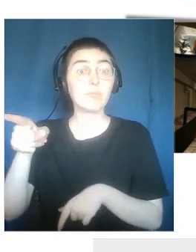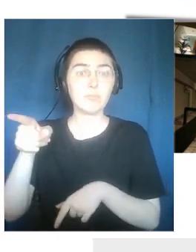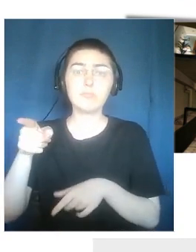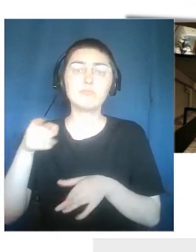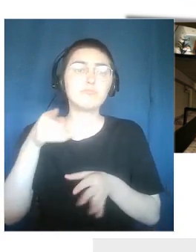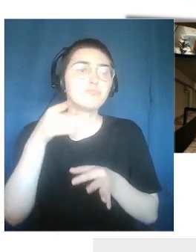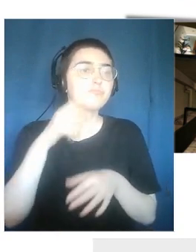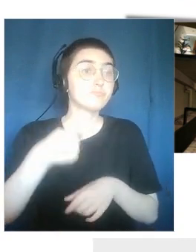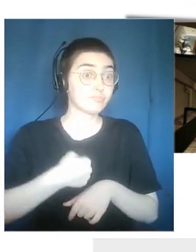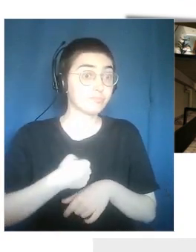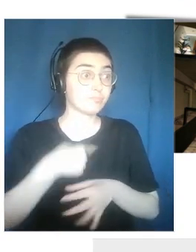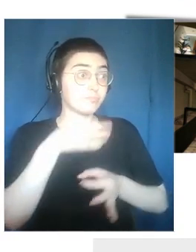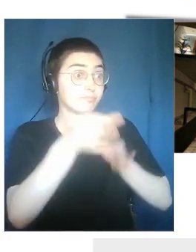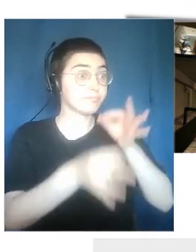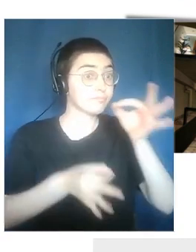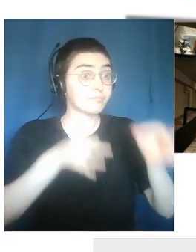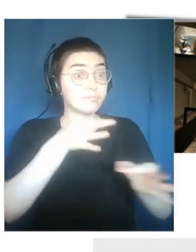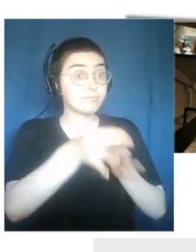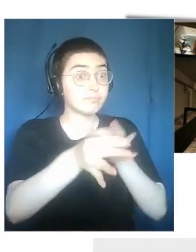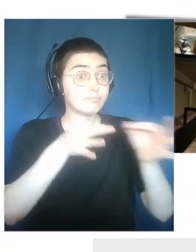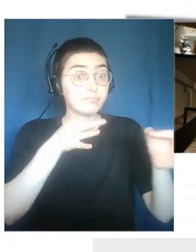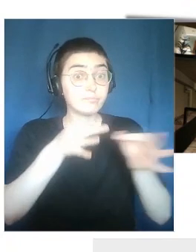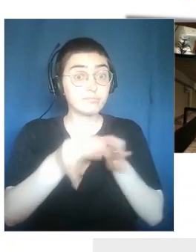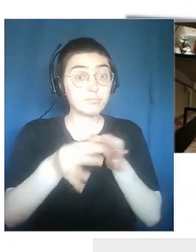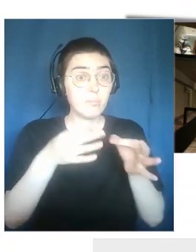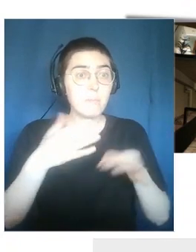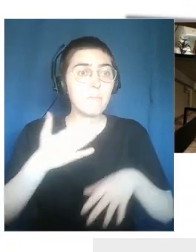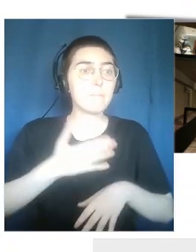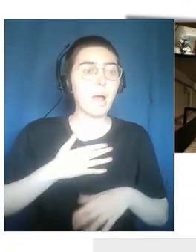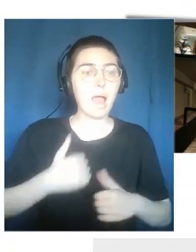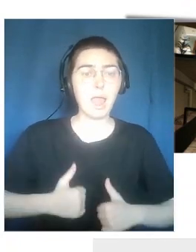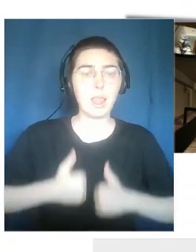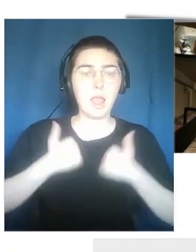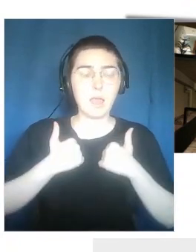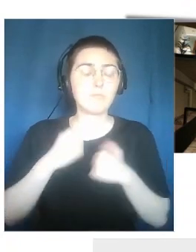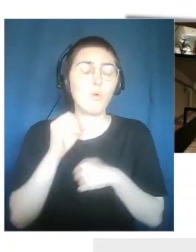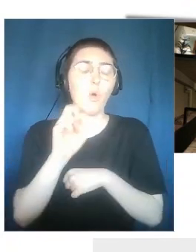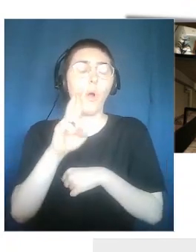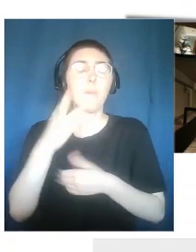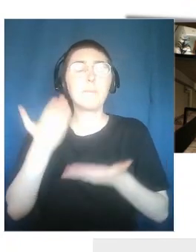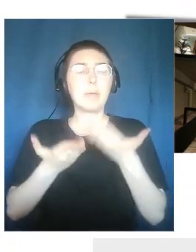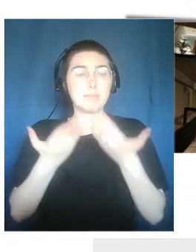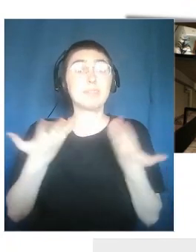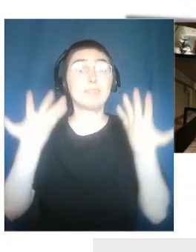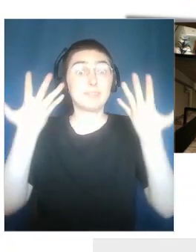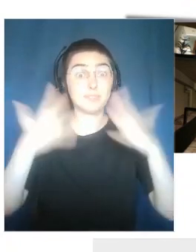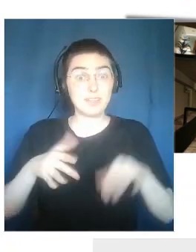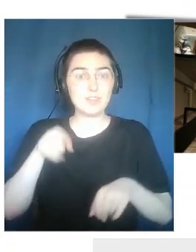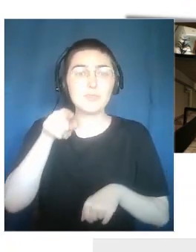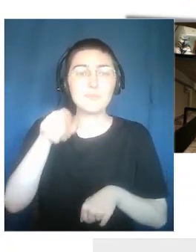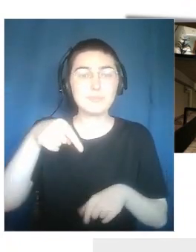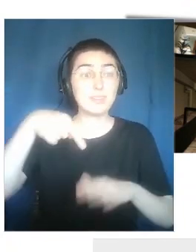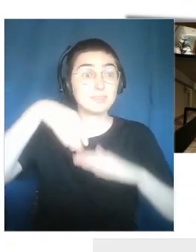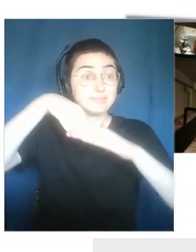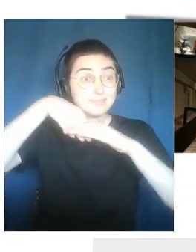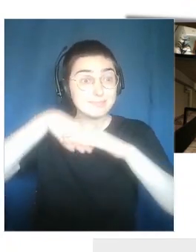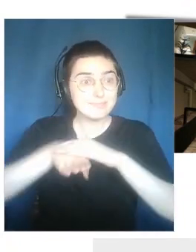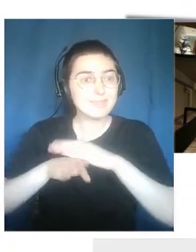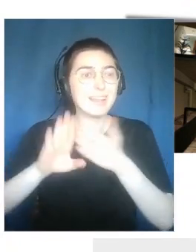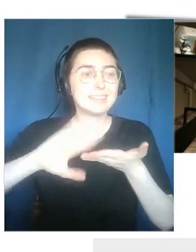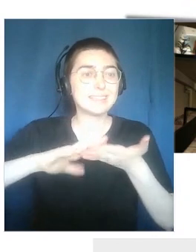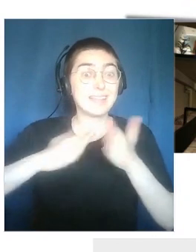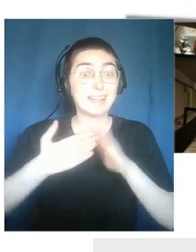work. Or giving a sound to the Domus Romana in the basement of a museum